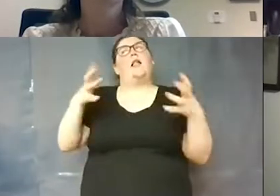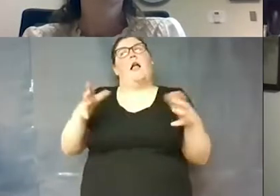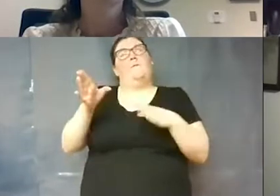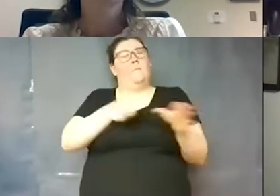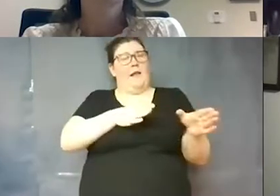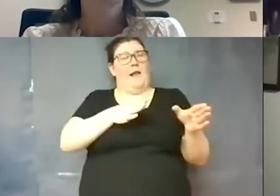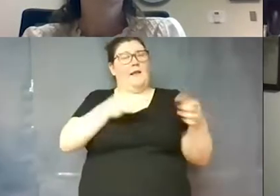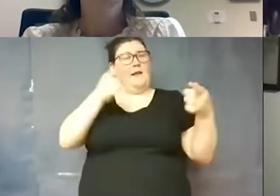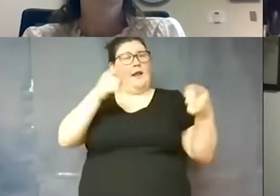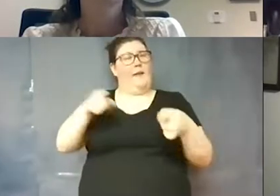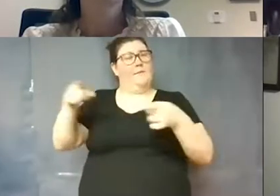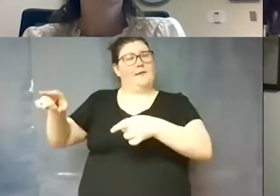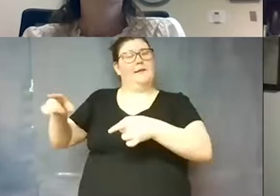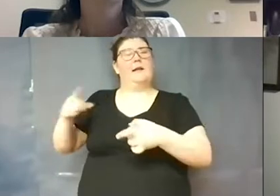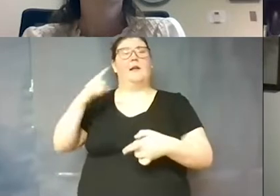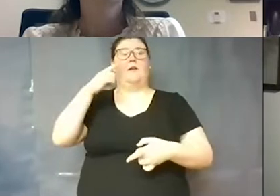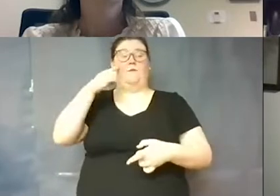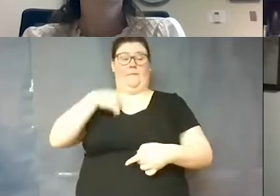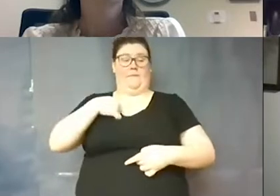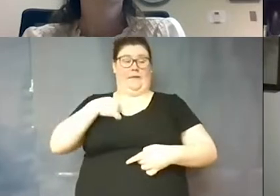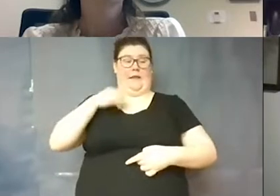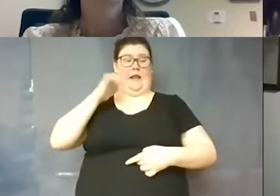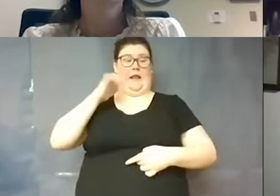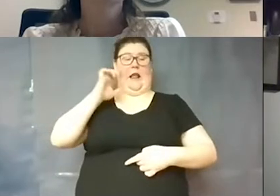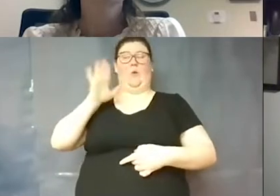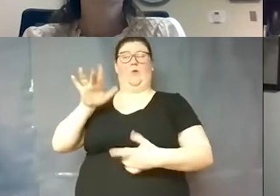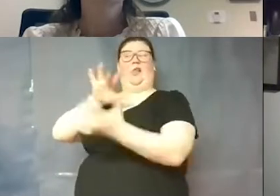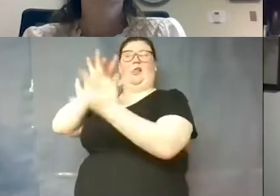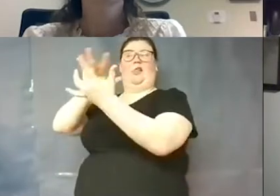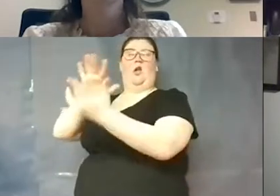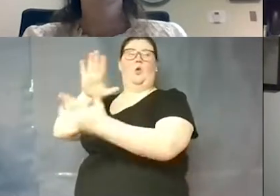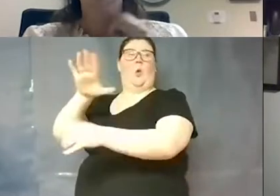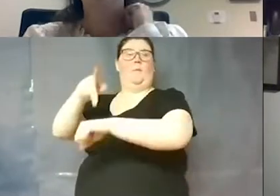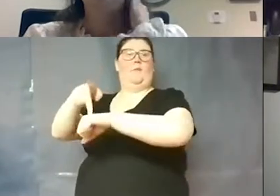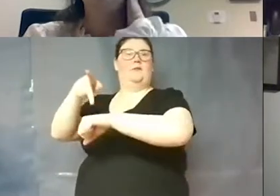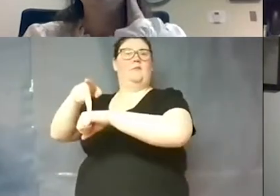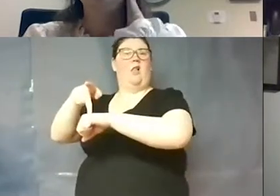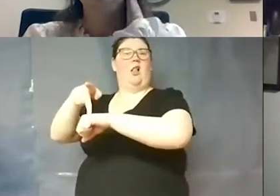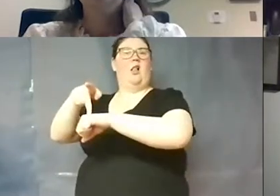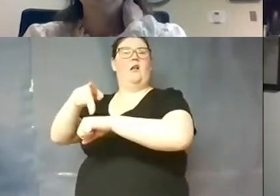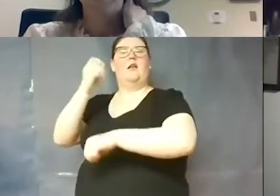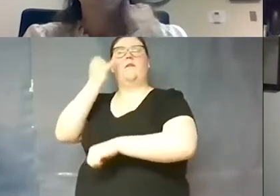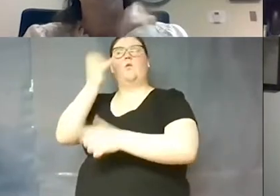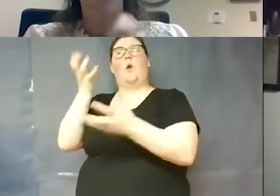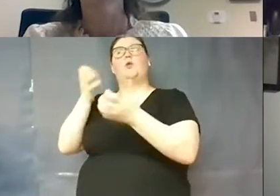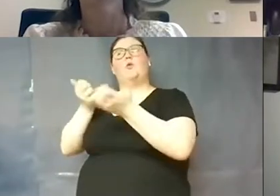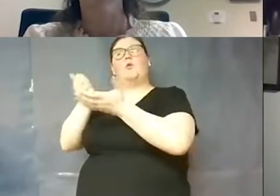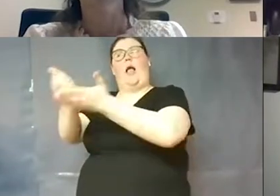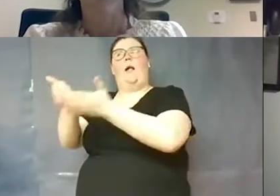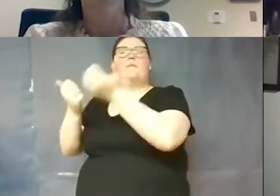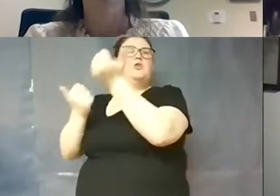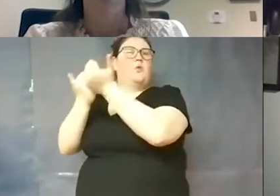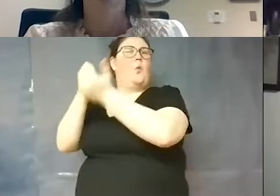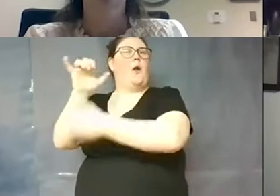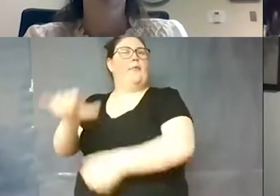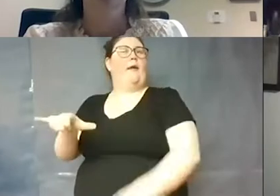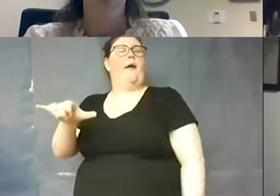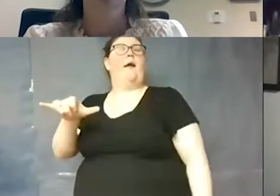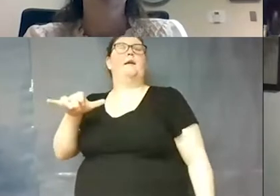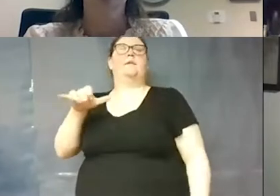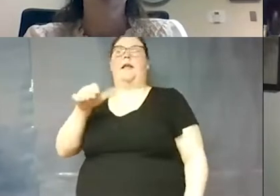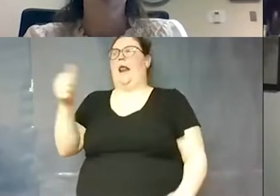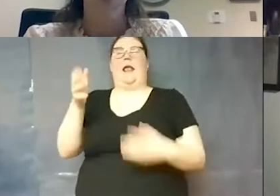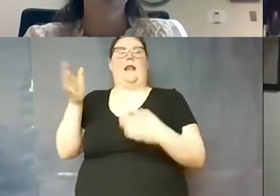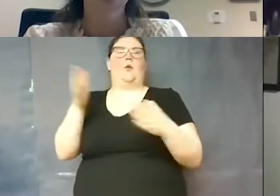um and to me i would reach out to you know your campus principal if you want to help and support those positions in any way or those